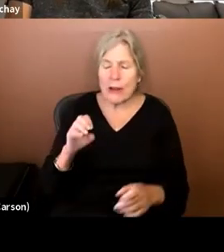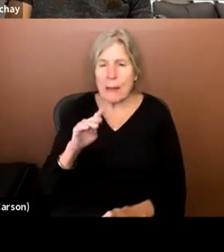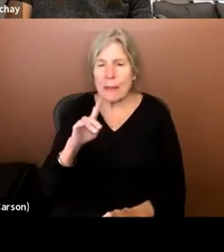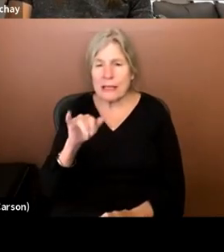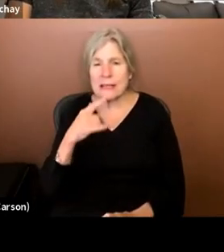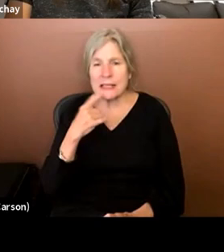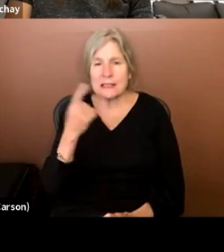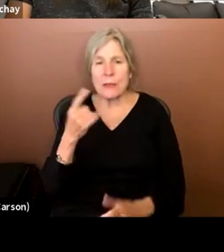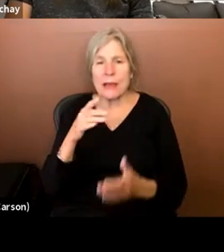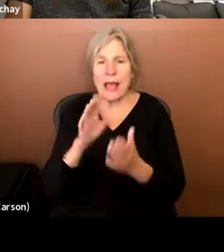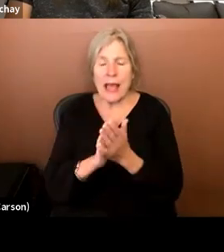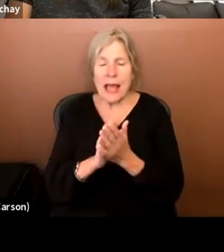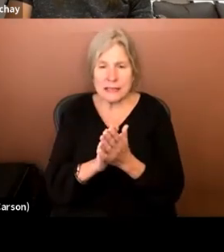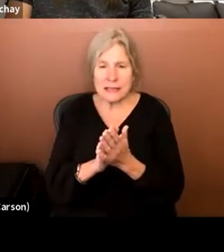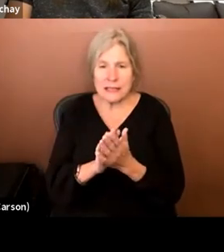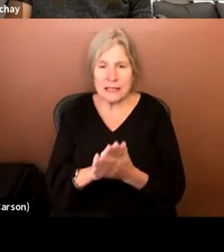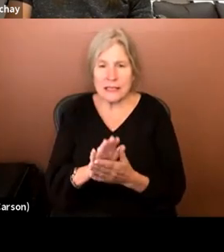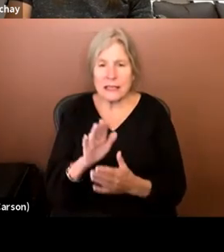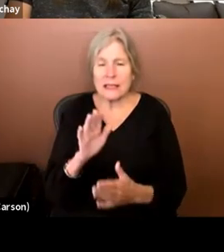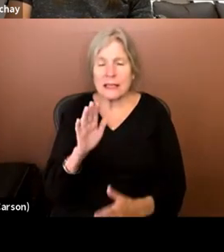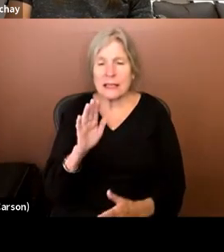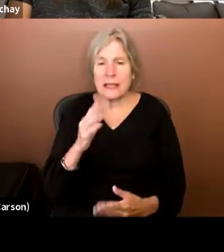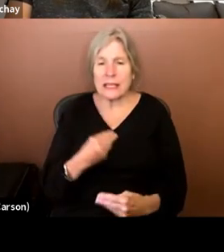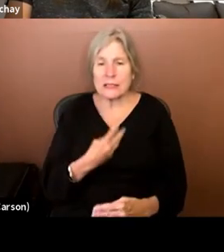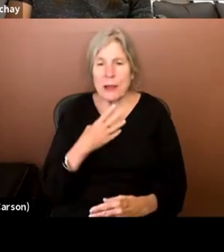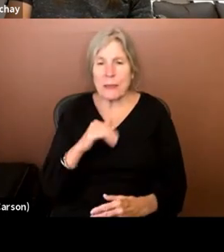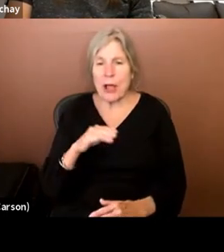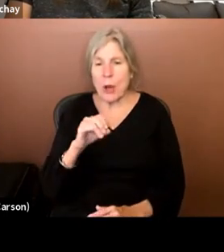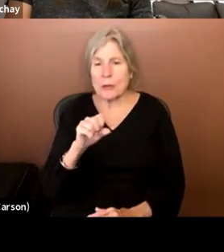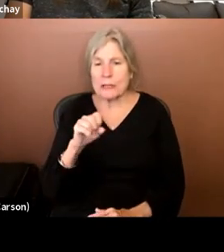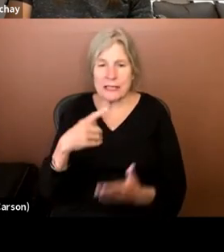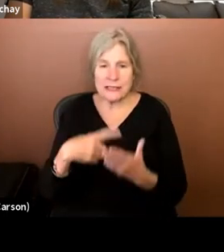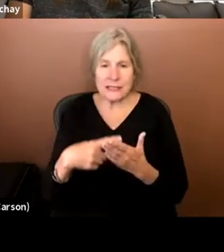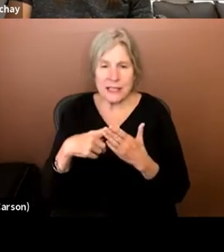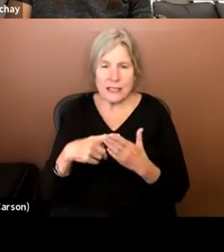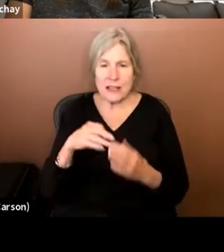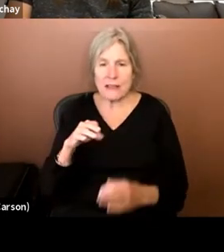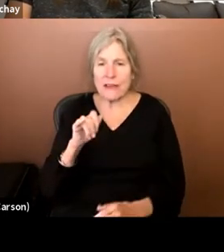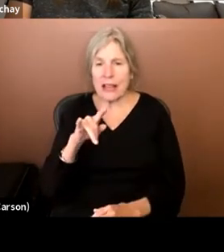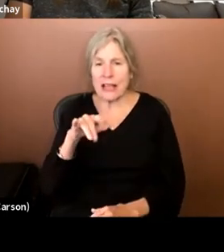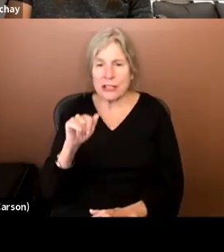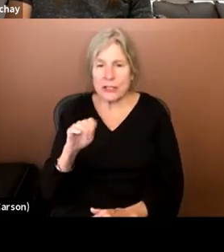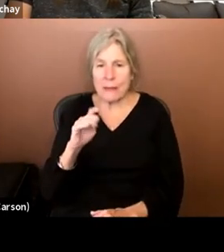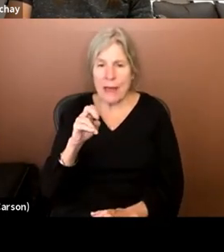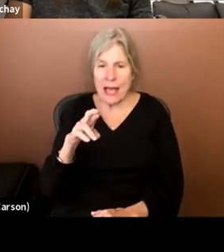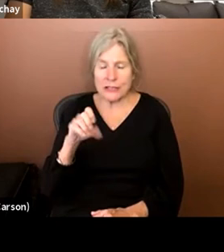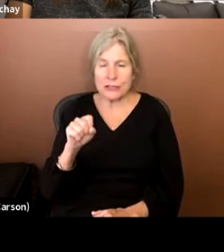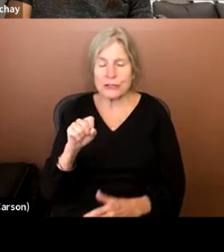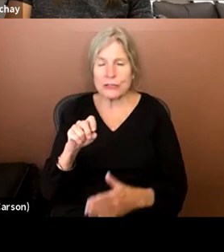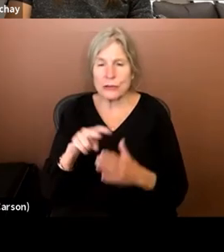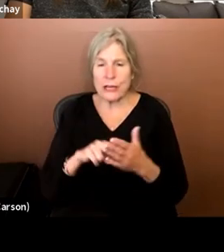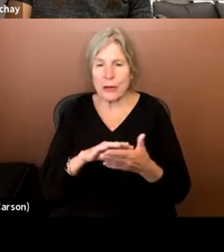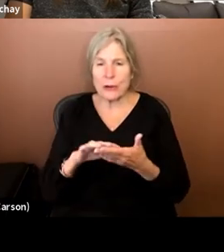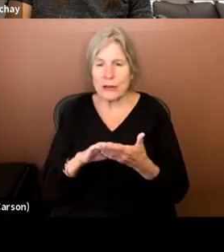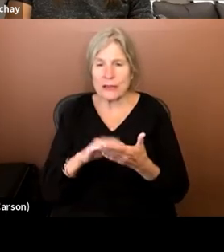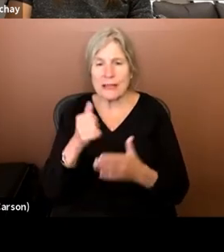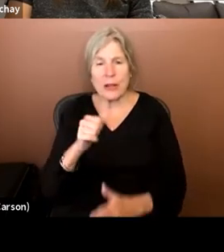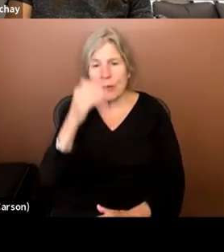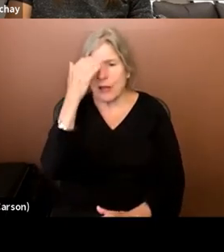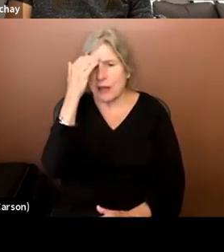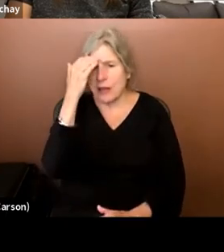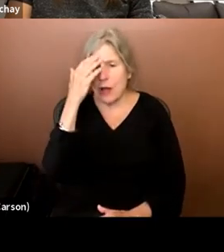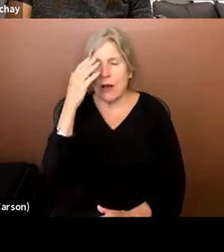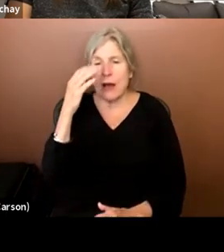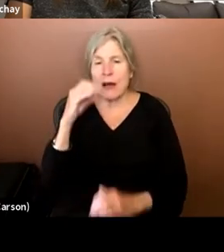somebody asked, uh, inspired by Jose's discussion of Alicia masters reading braille. Does anyone know of an